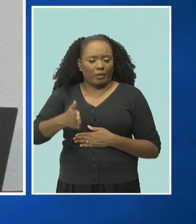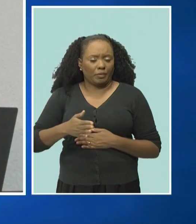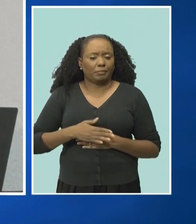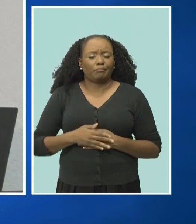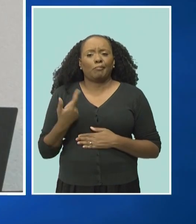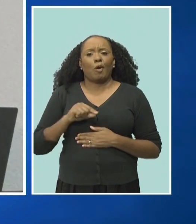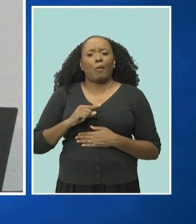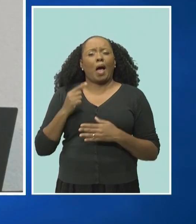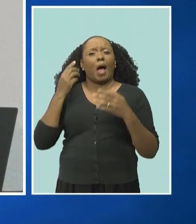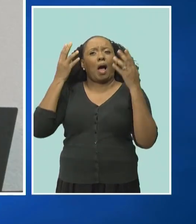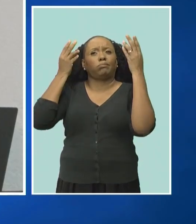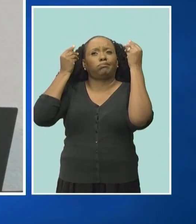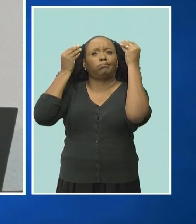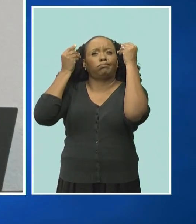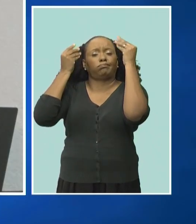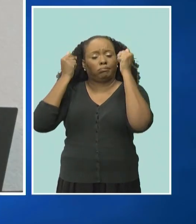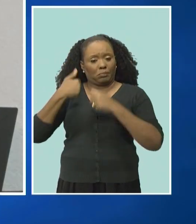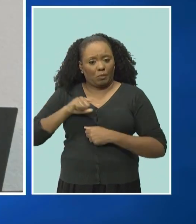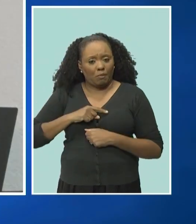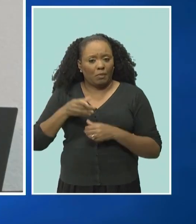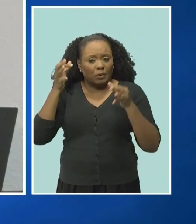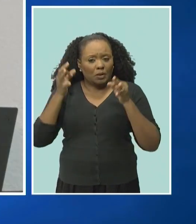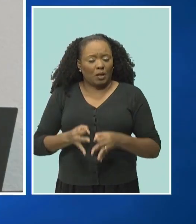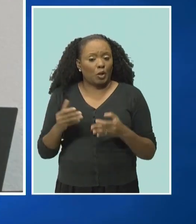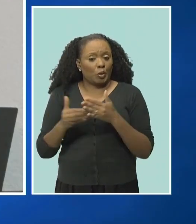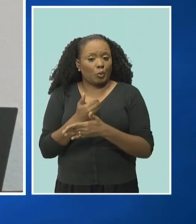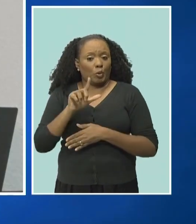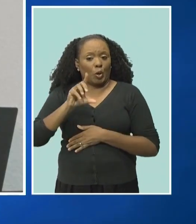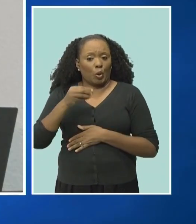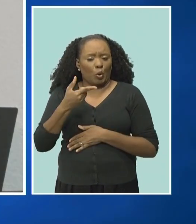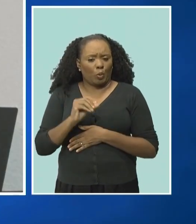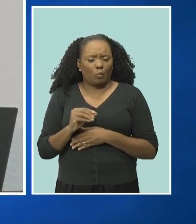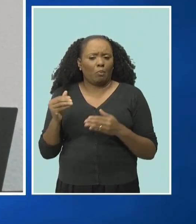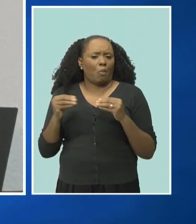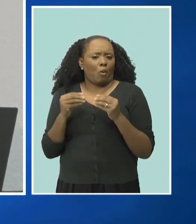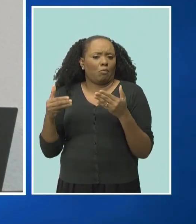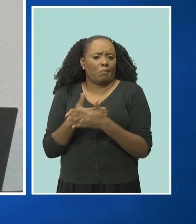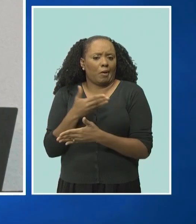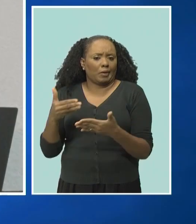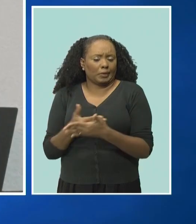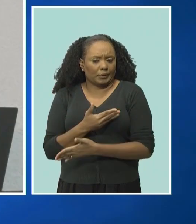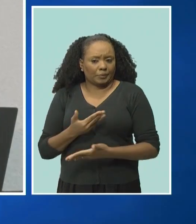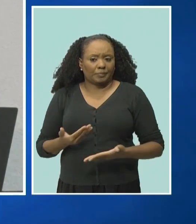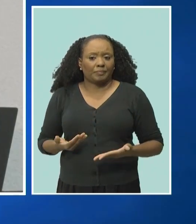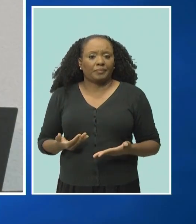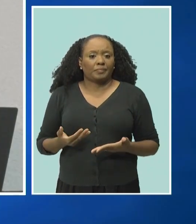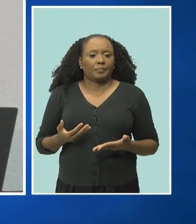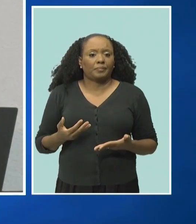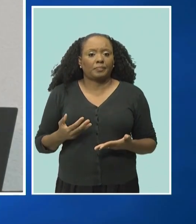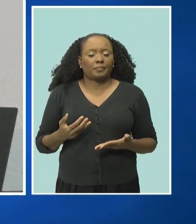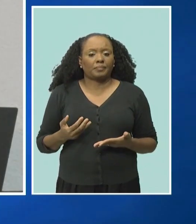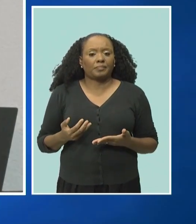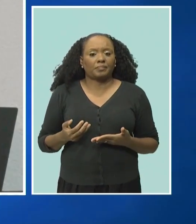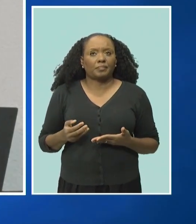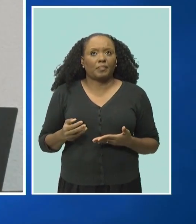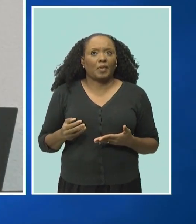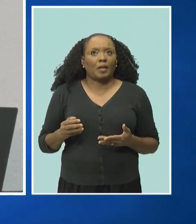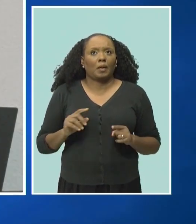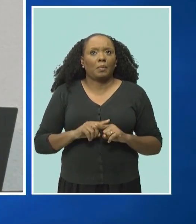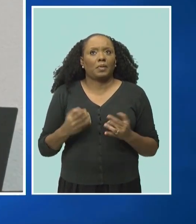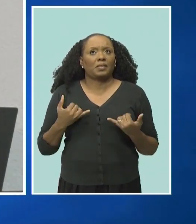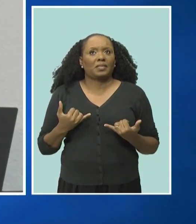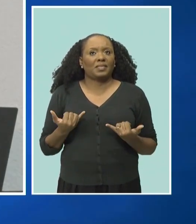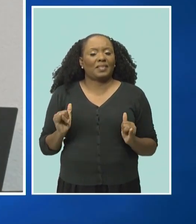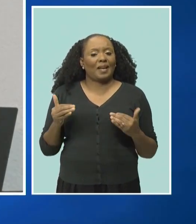considerations, we chose a new logo that reflects a more modern look while maintaining the aspects of the original